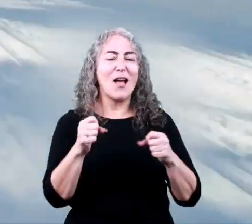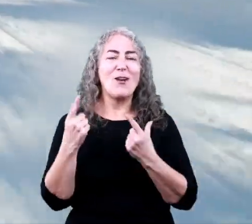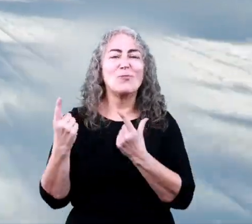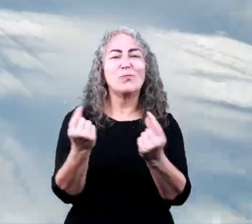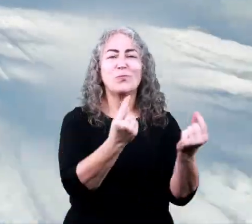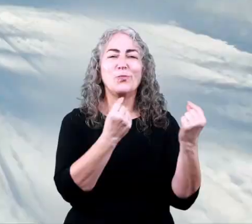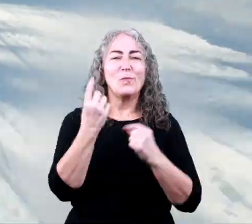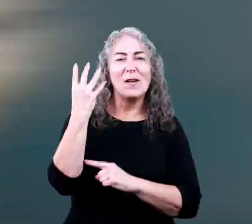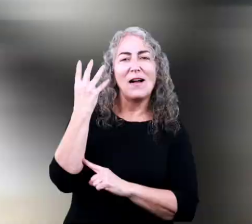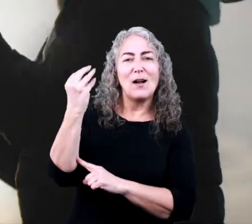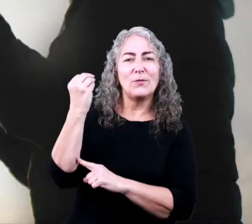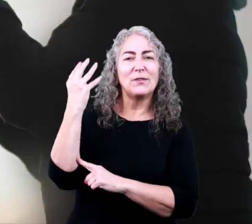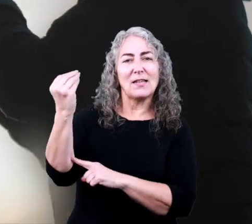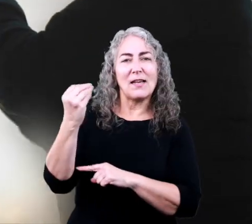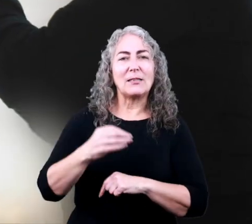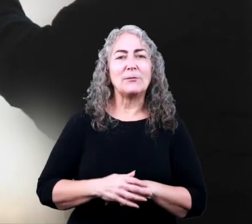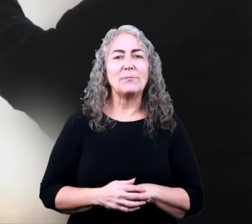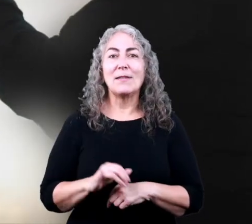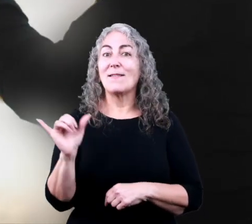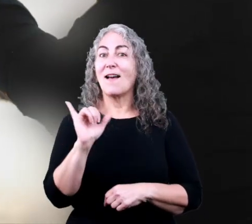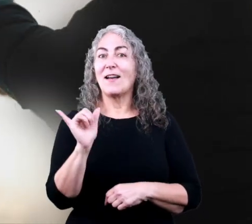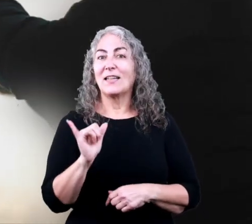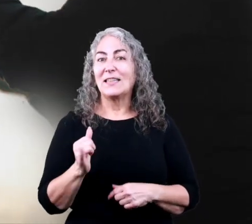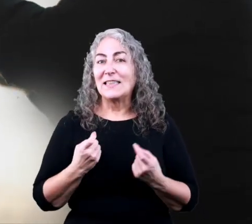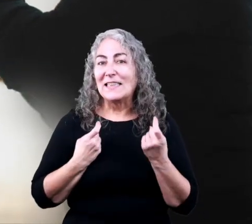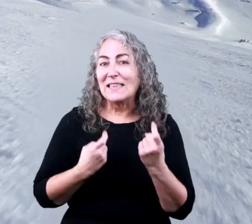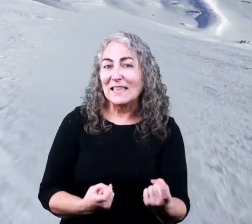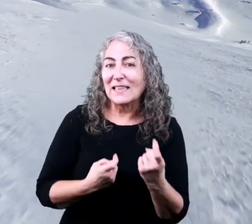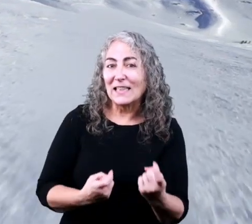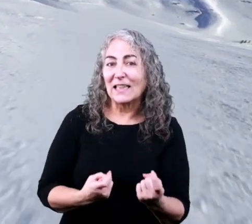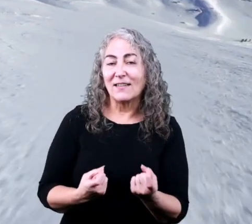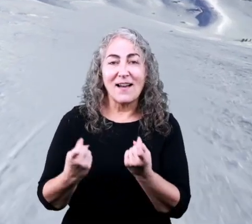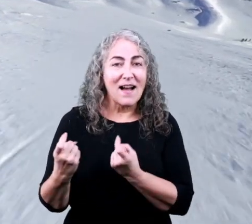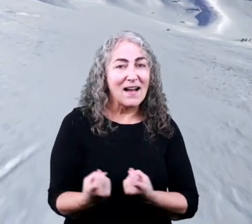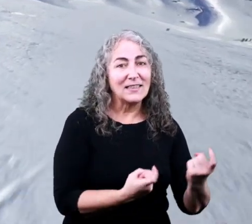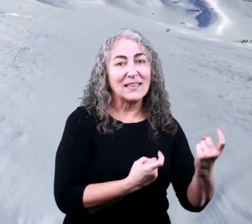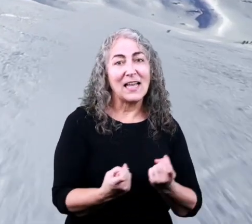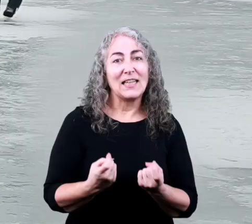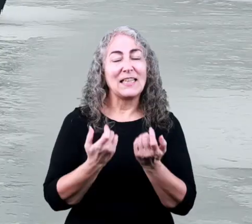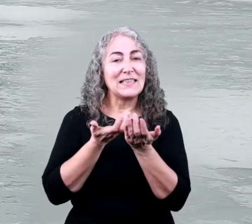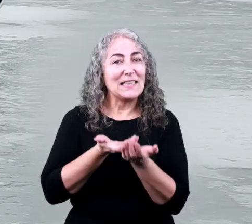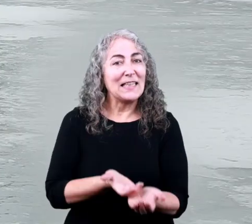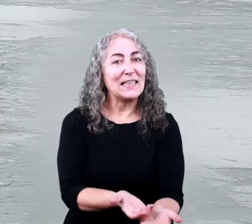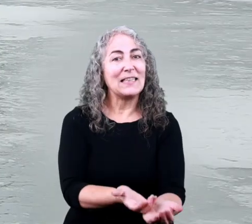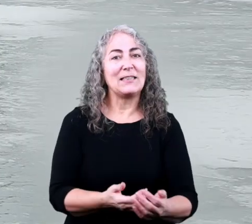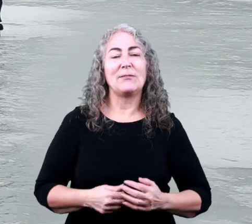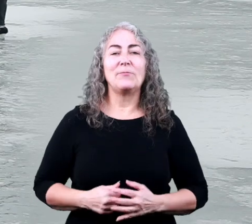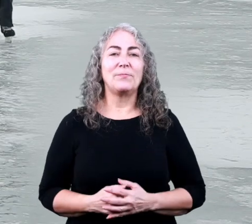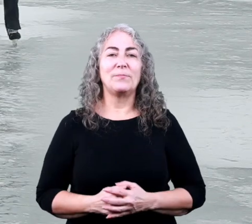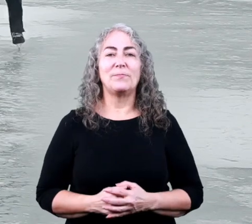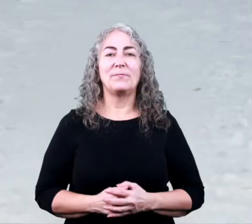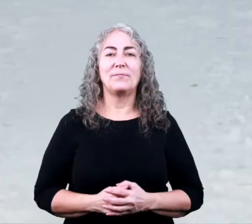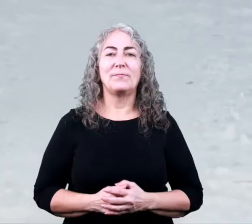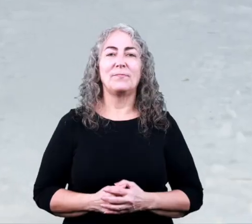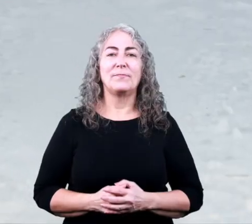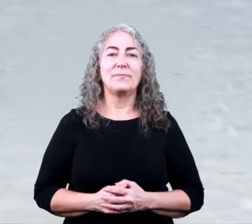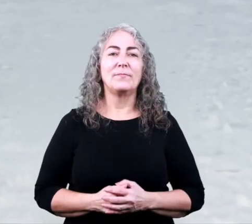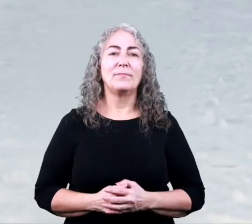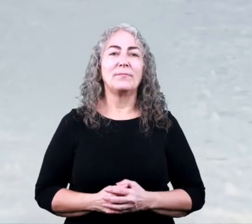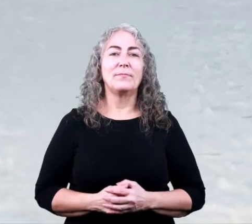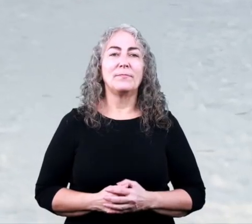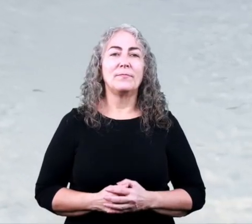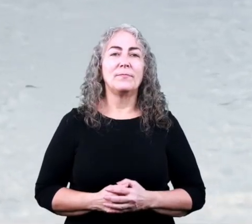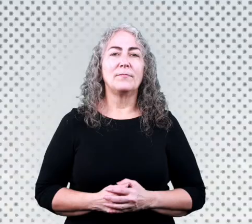the year when you can do fun outdoor activities like skiing, ice skating, and